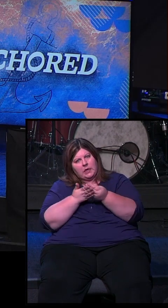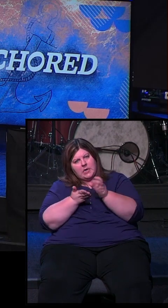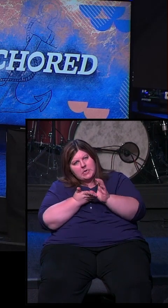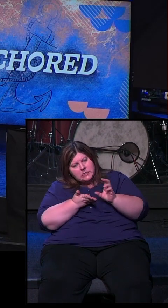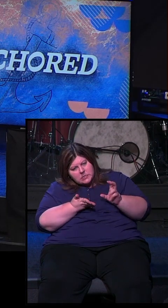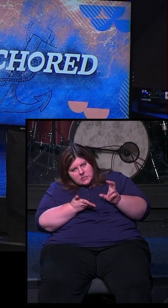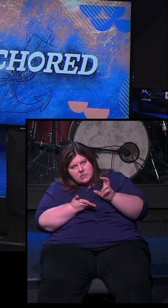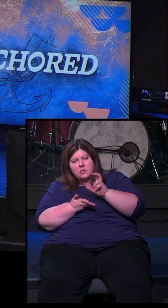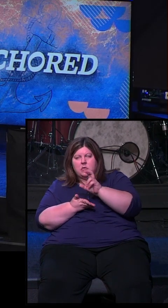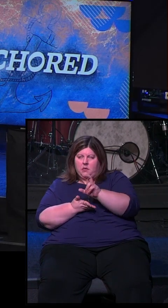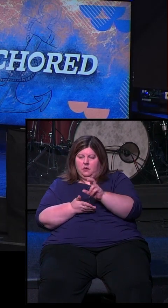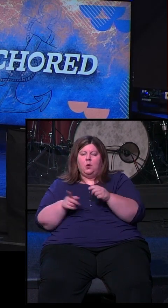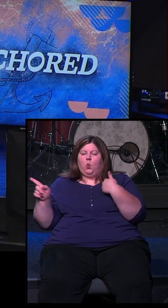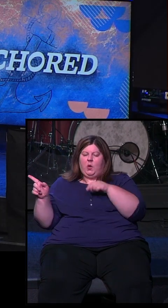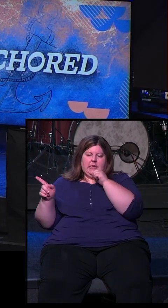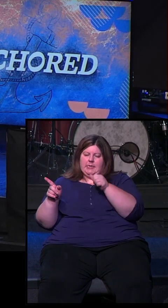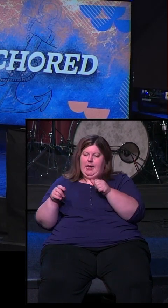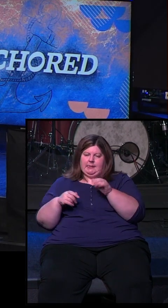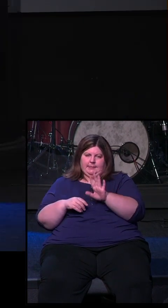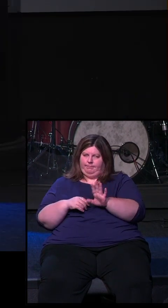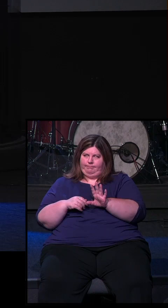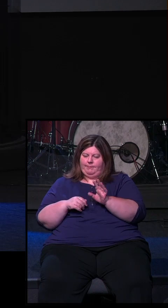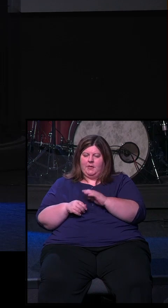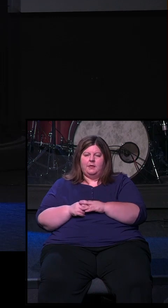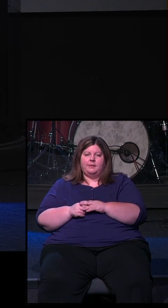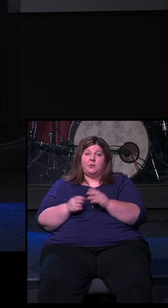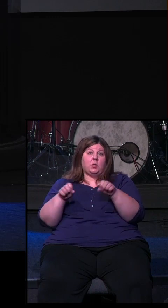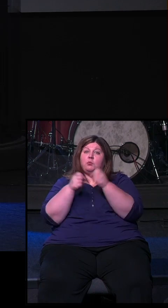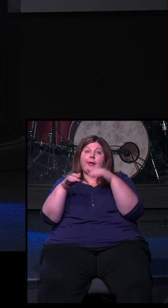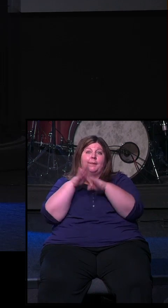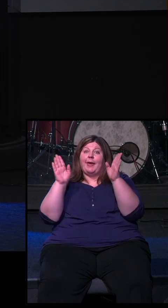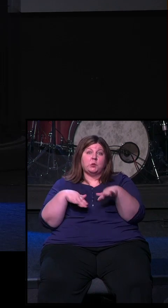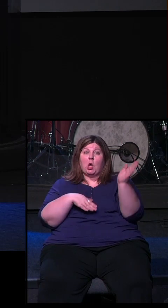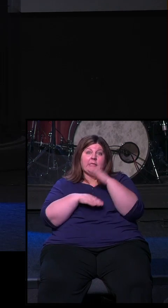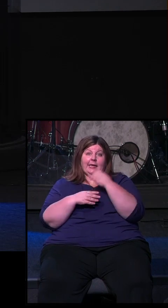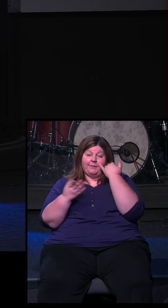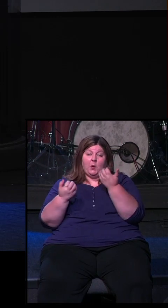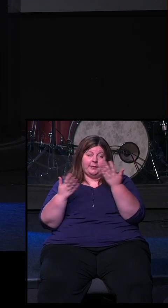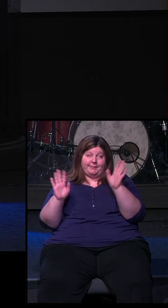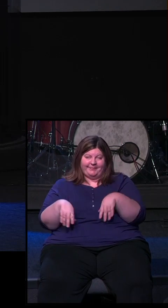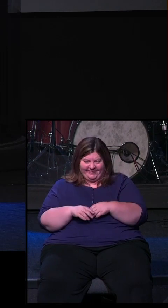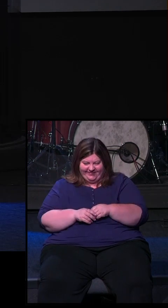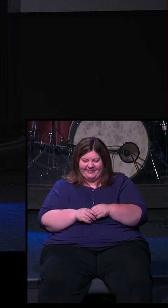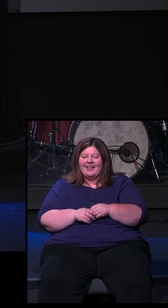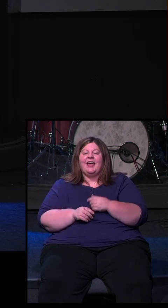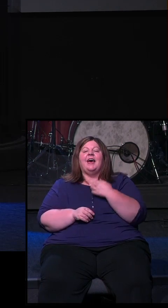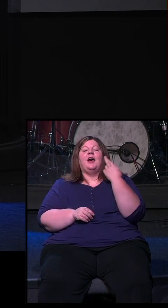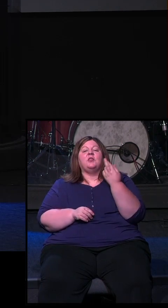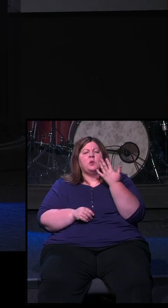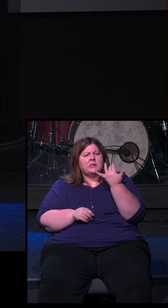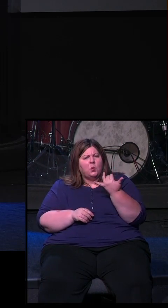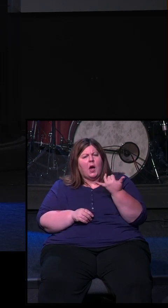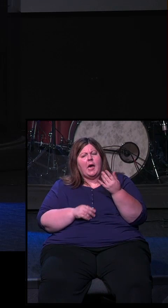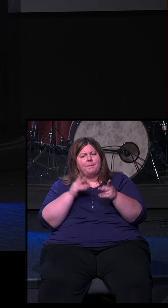why we say yes, by the way, we did not say yes. You could break into my home today if you want. The reason that we invest in those things is